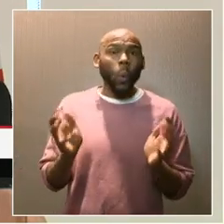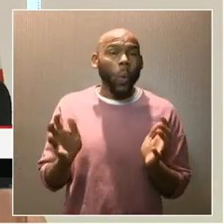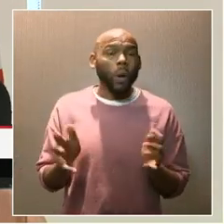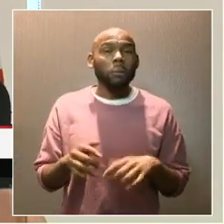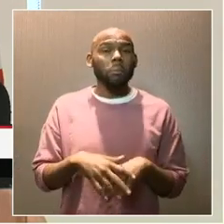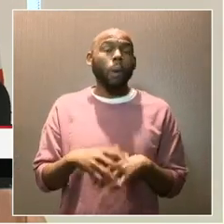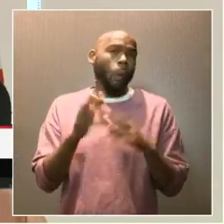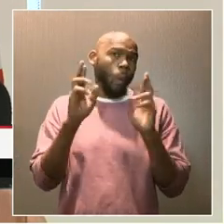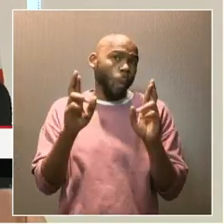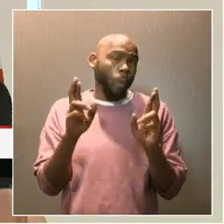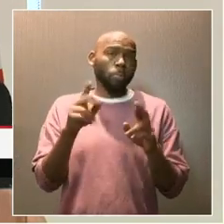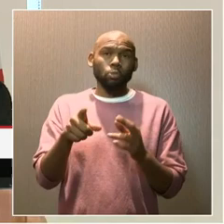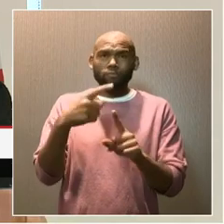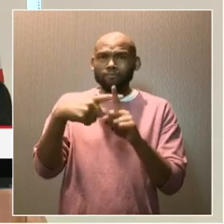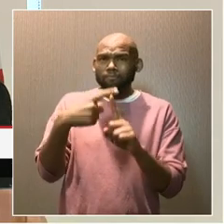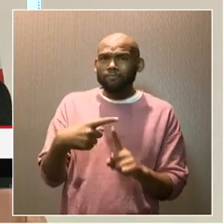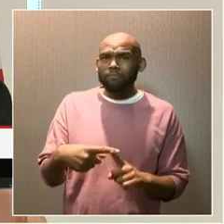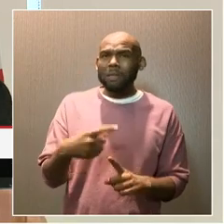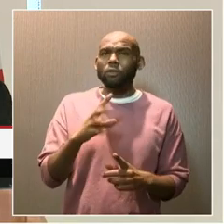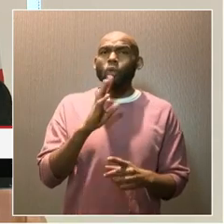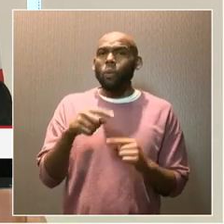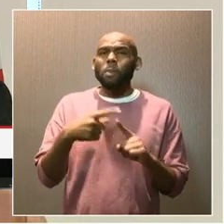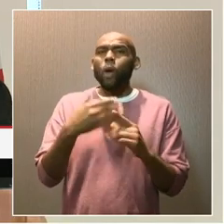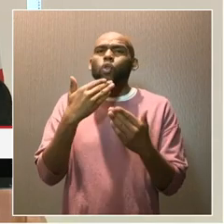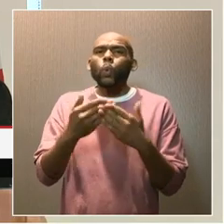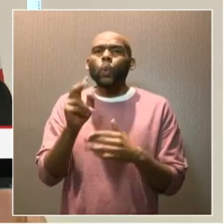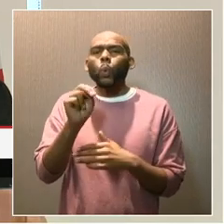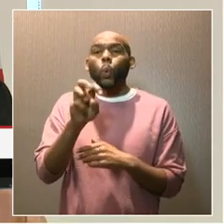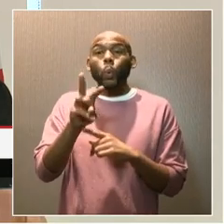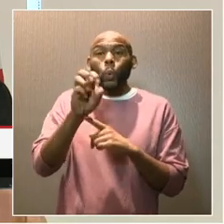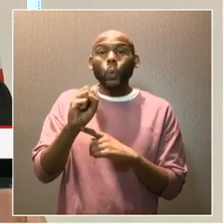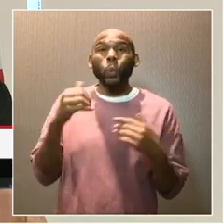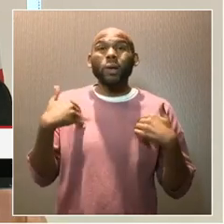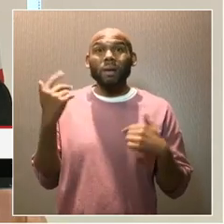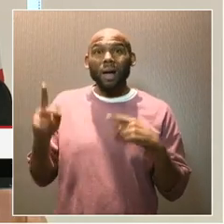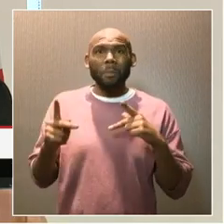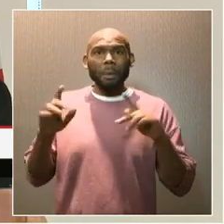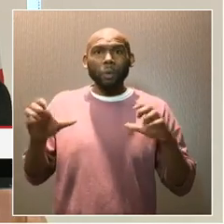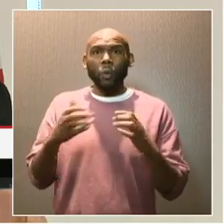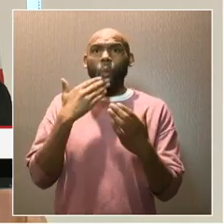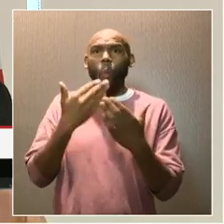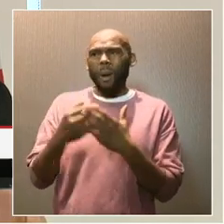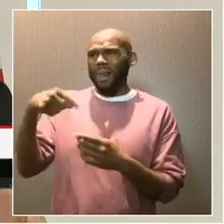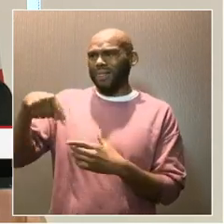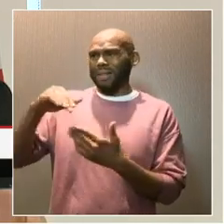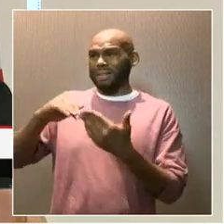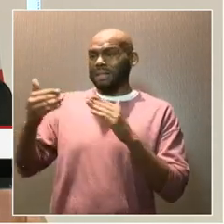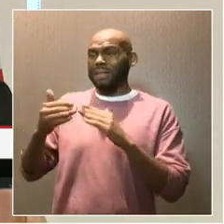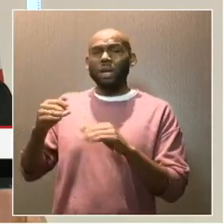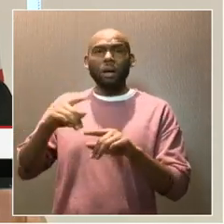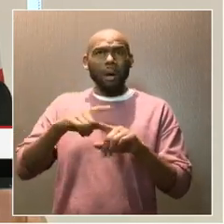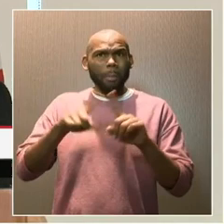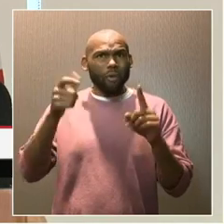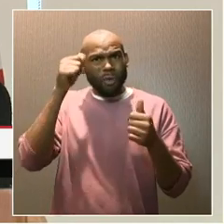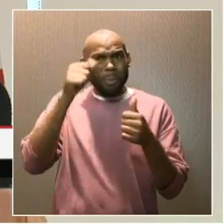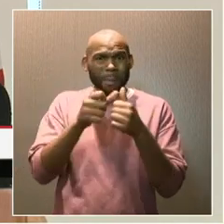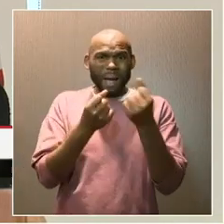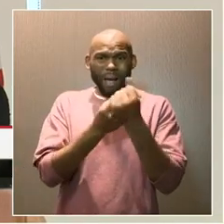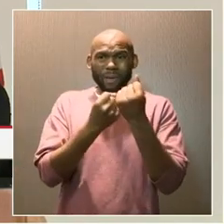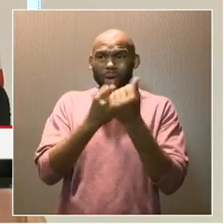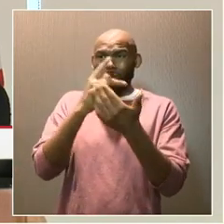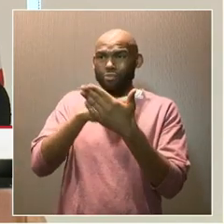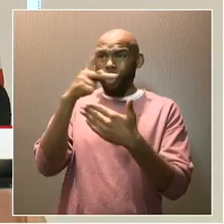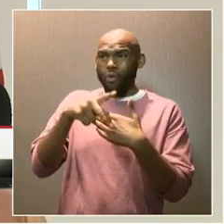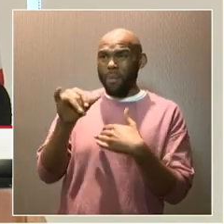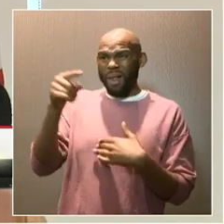about, the good news of young people doing well in the city, you remember to advocate for programs like the